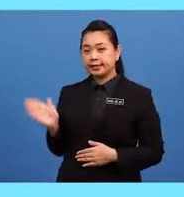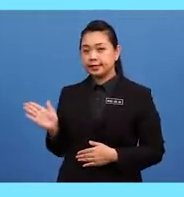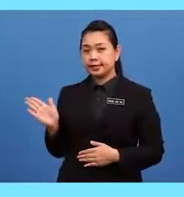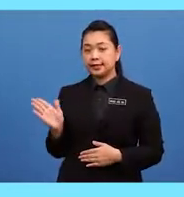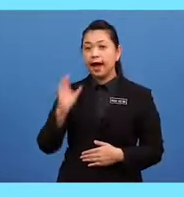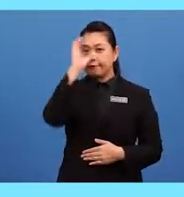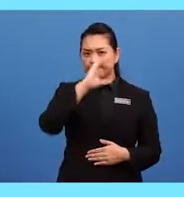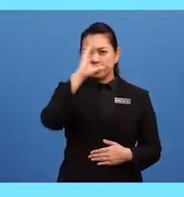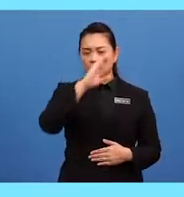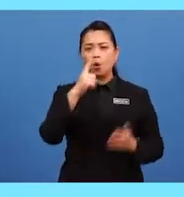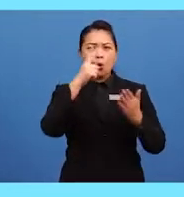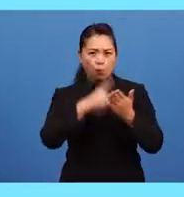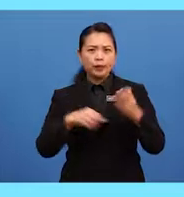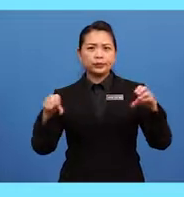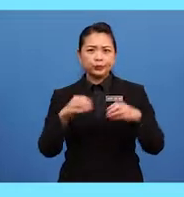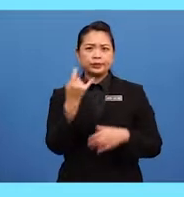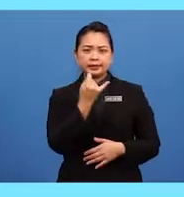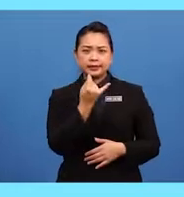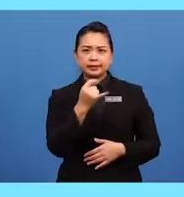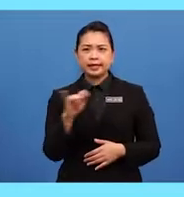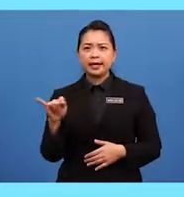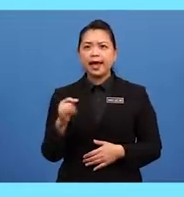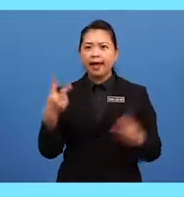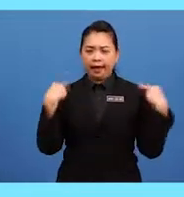out what do they have in common?